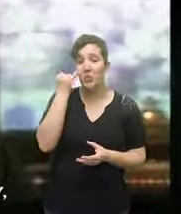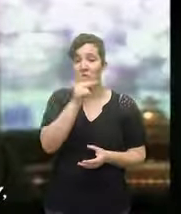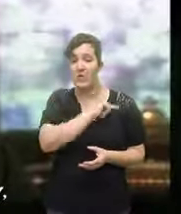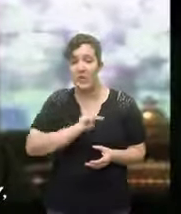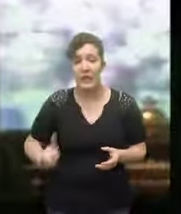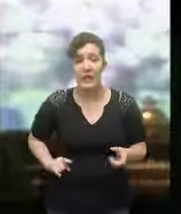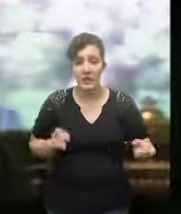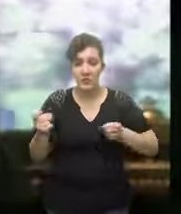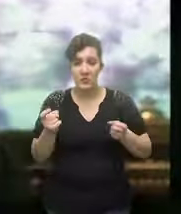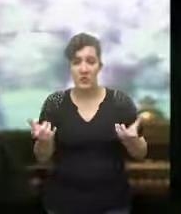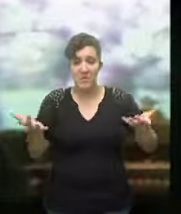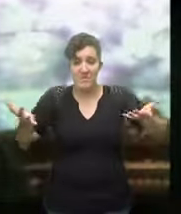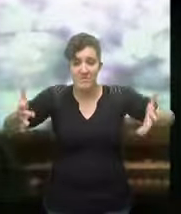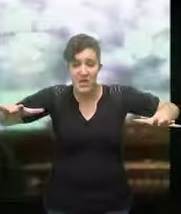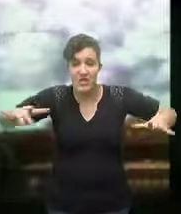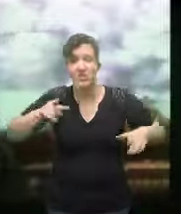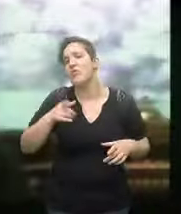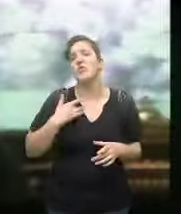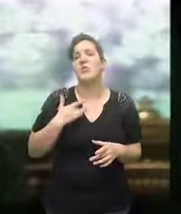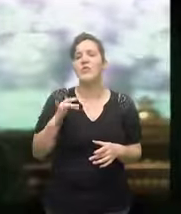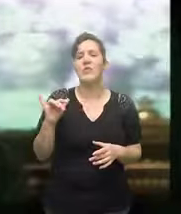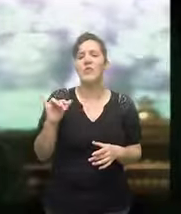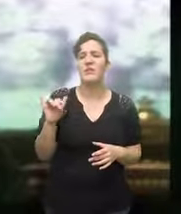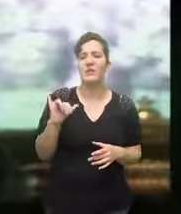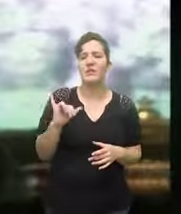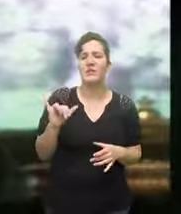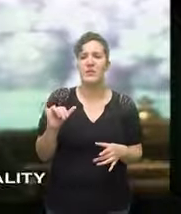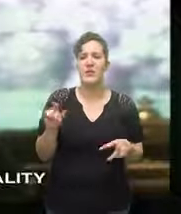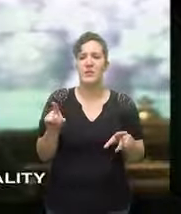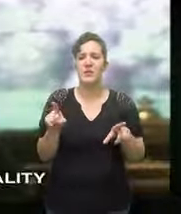monarchy you end the sense of